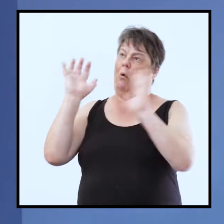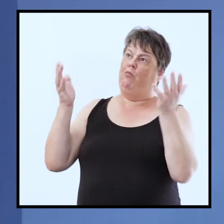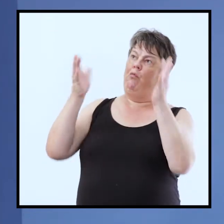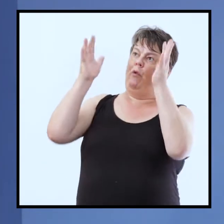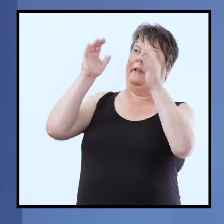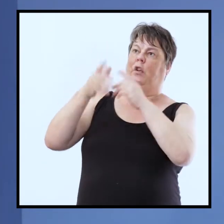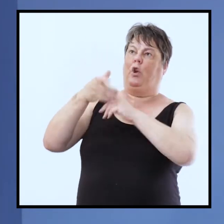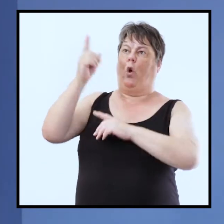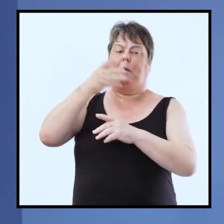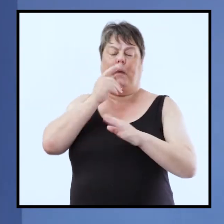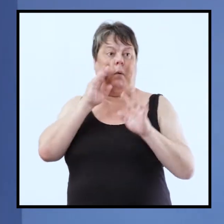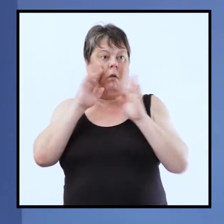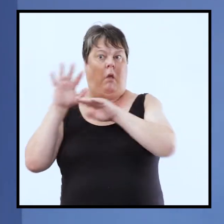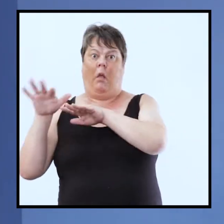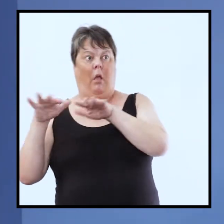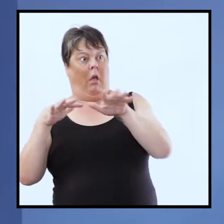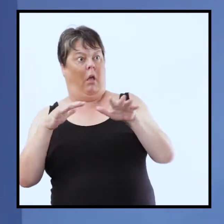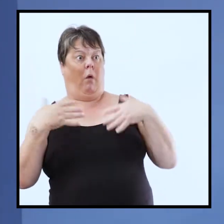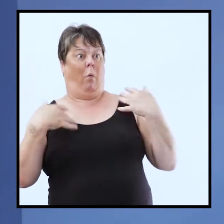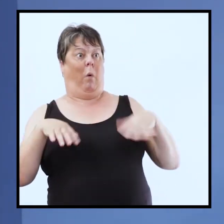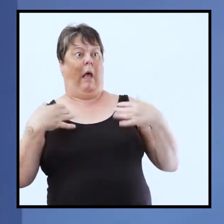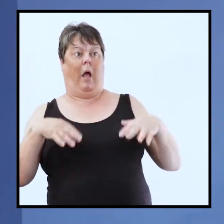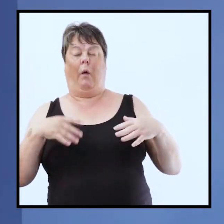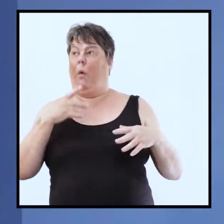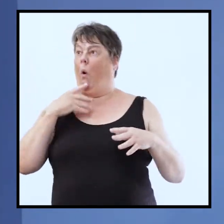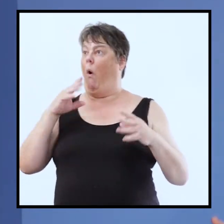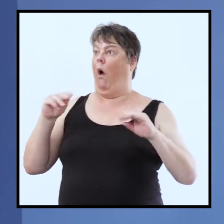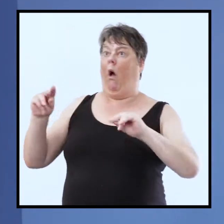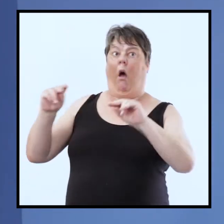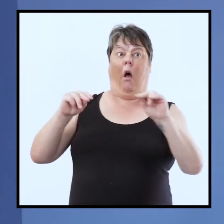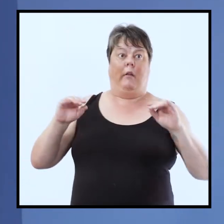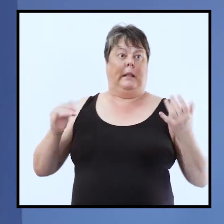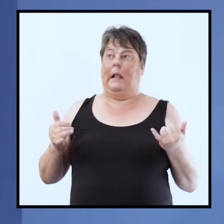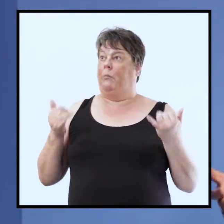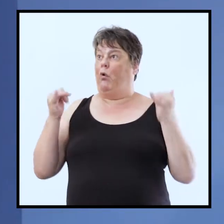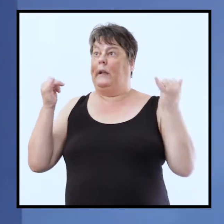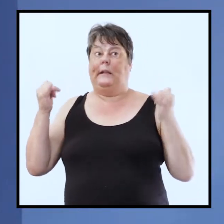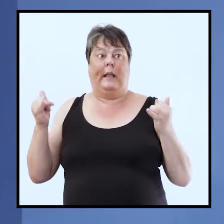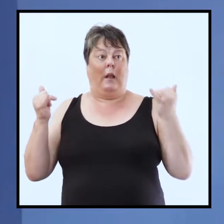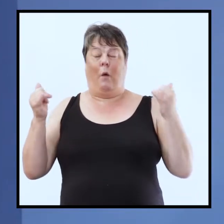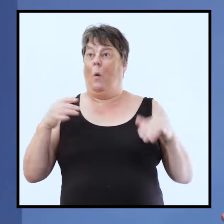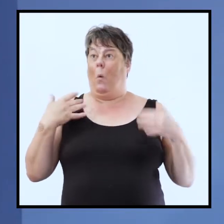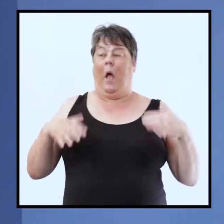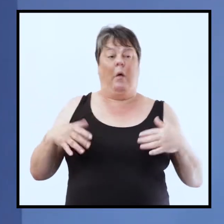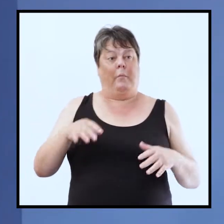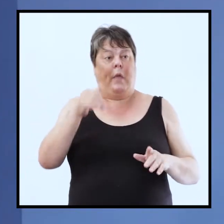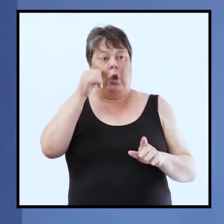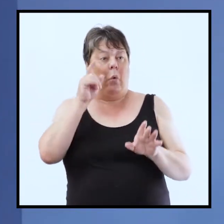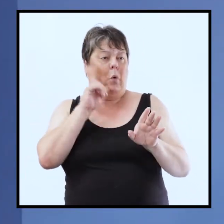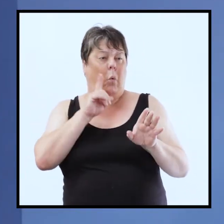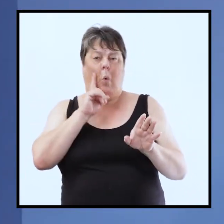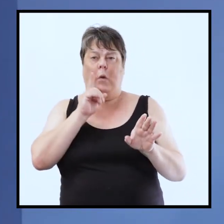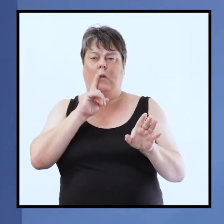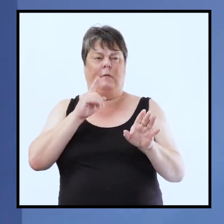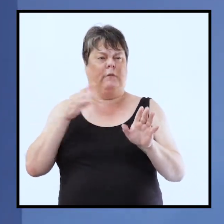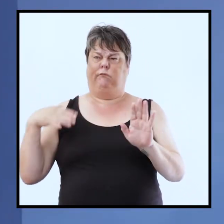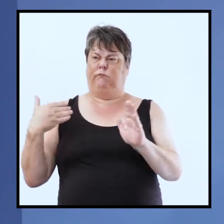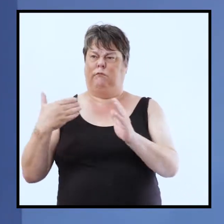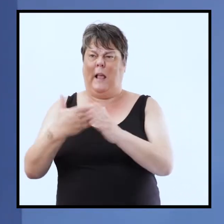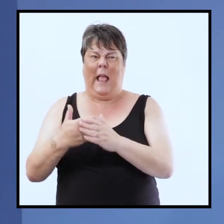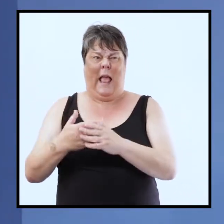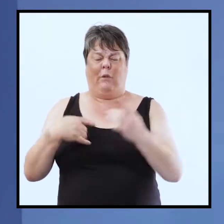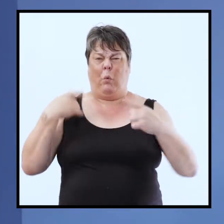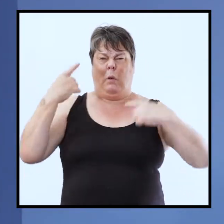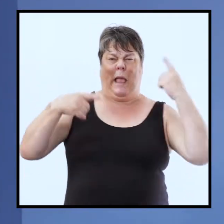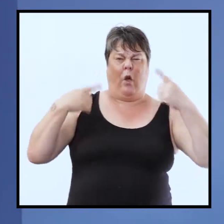people are amazed they probably start chatting there's some celebration going on they've known this someone probably for a long time and he's getting a bit